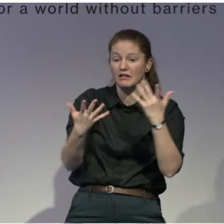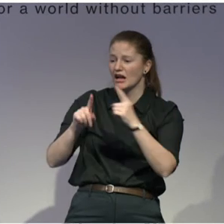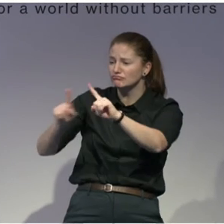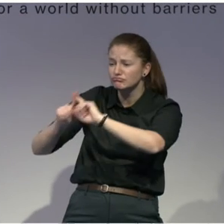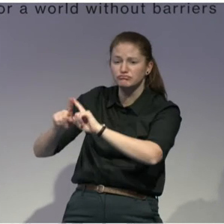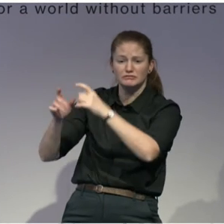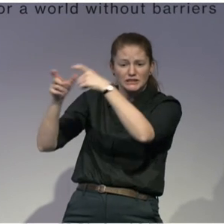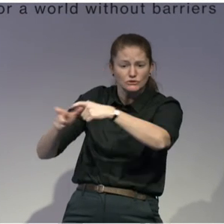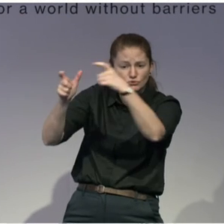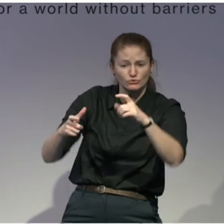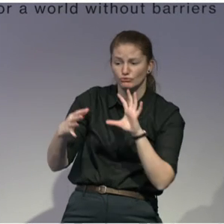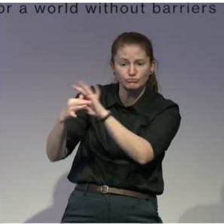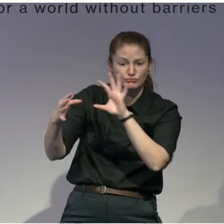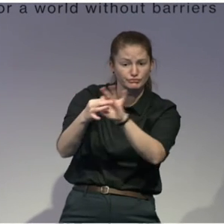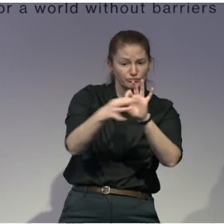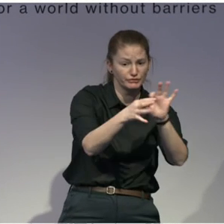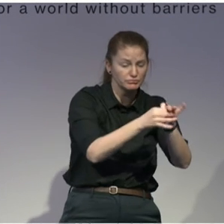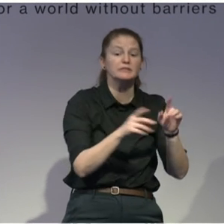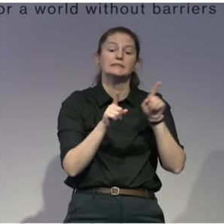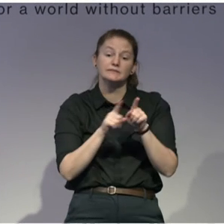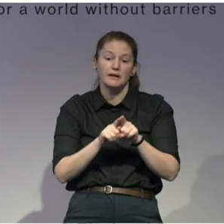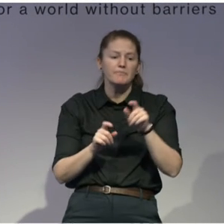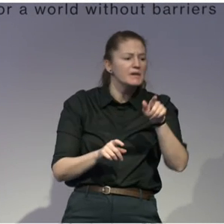with new solutions. So we actually provide the consultancy and inputs to them.